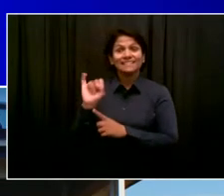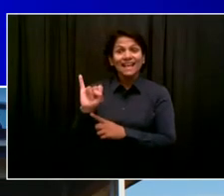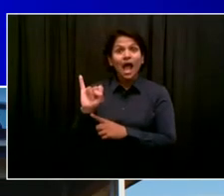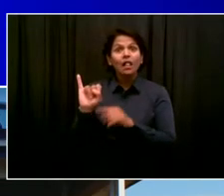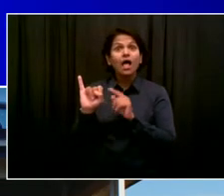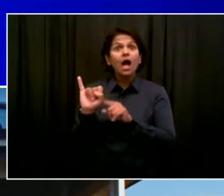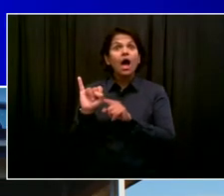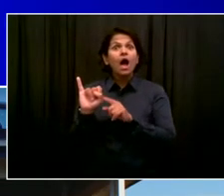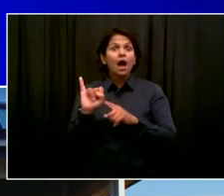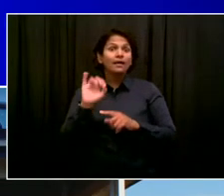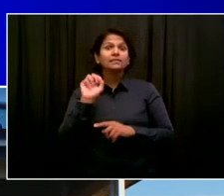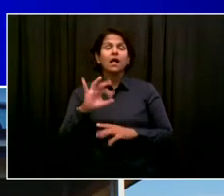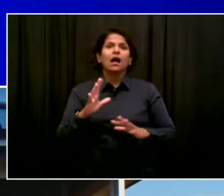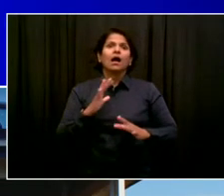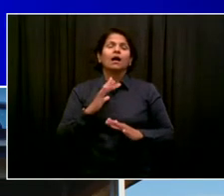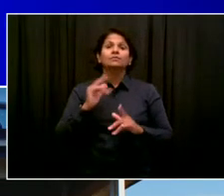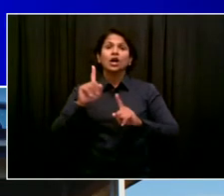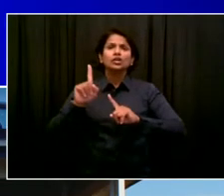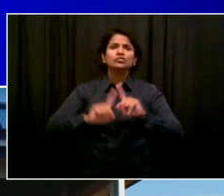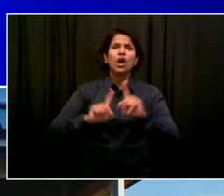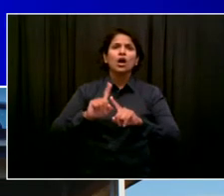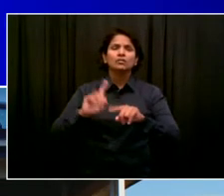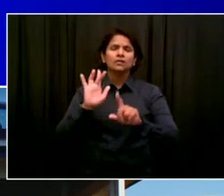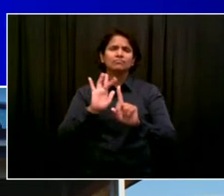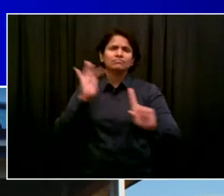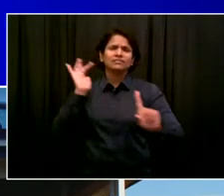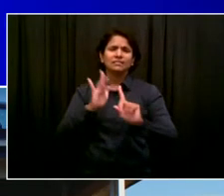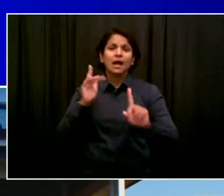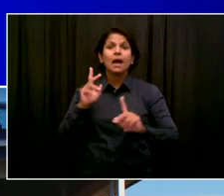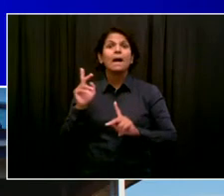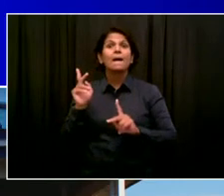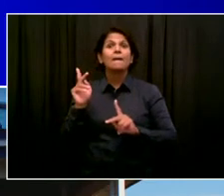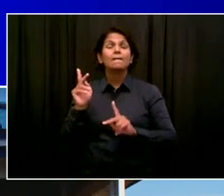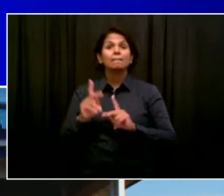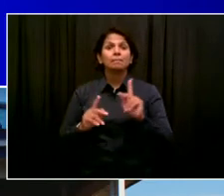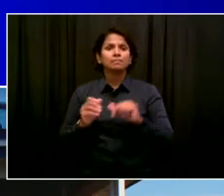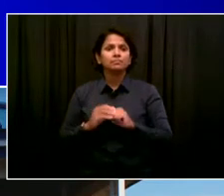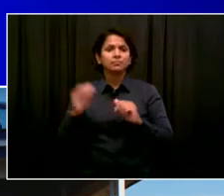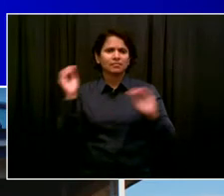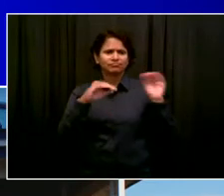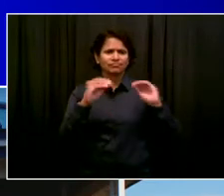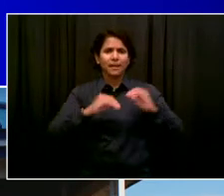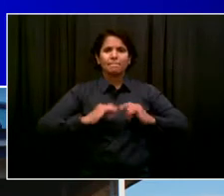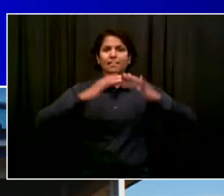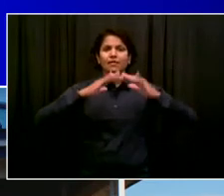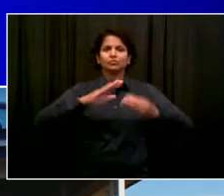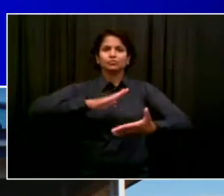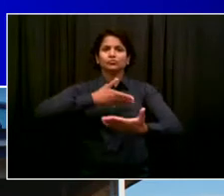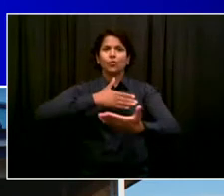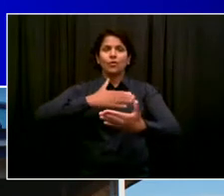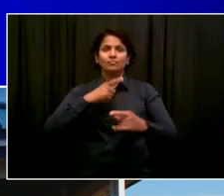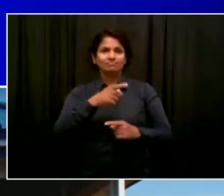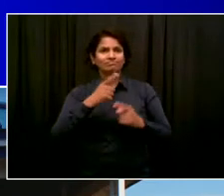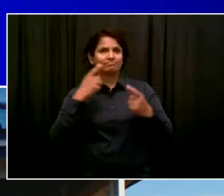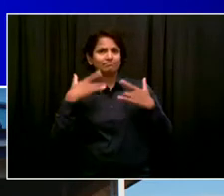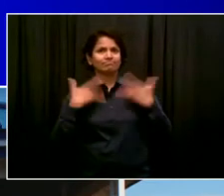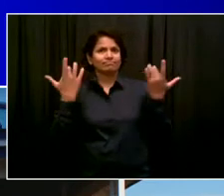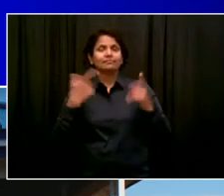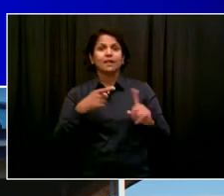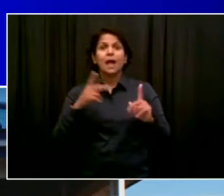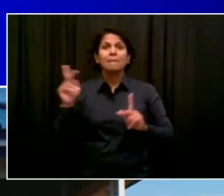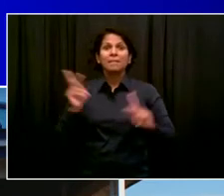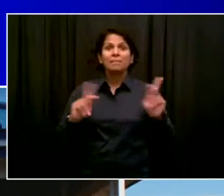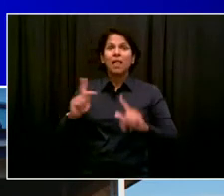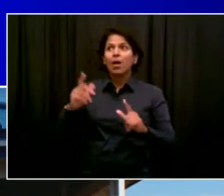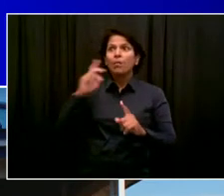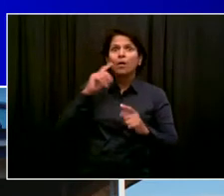So we are moving location now to Midland Beach because there's so much interest, so much demand. We're going to move it to a bigger venue and we're looking forward